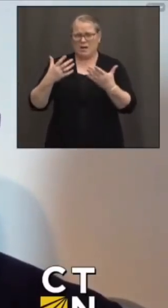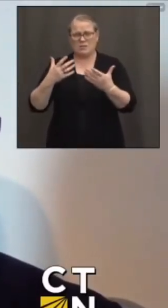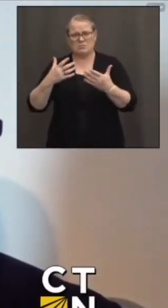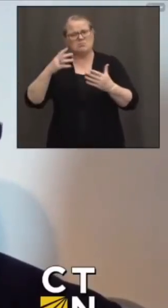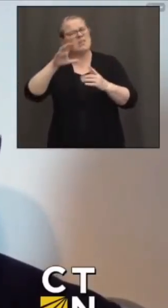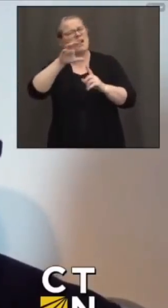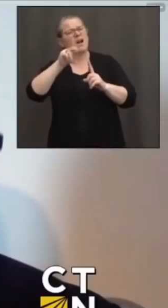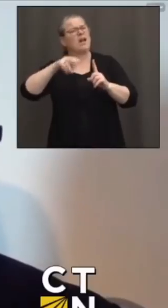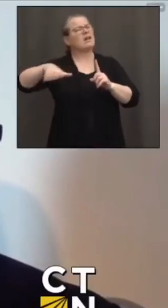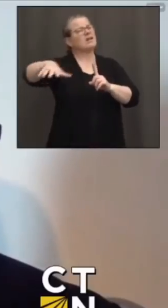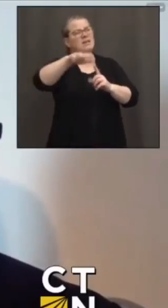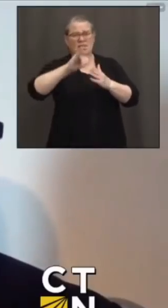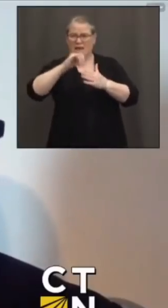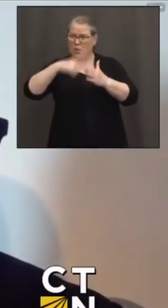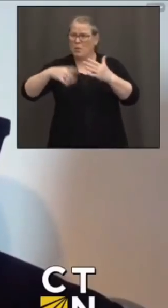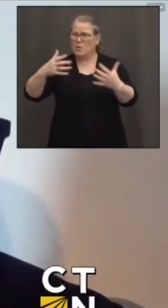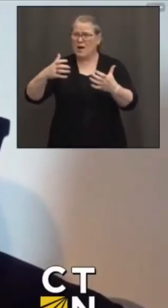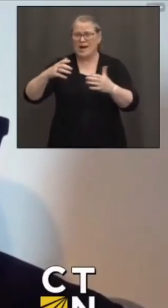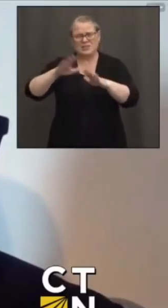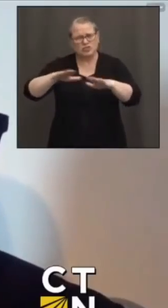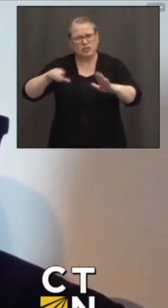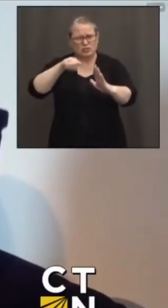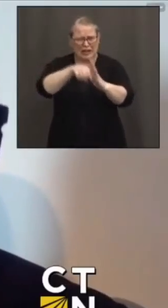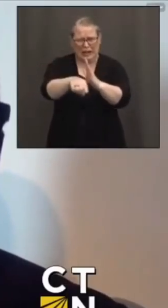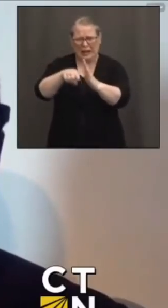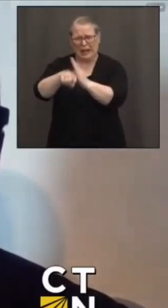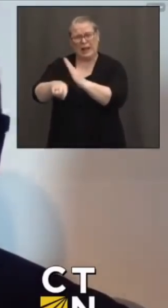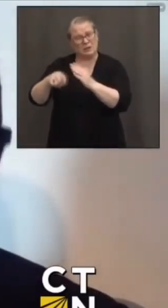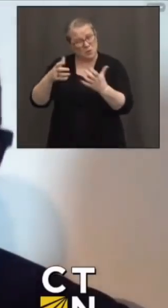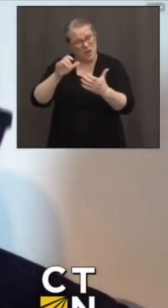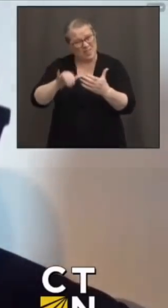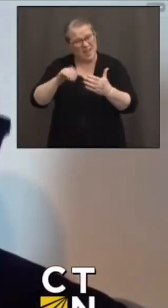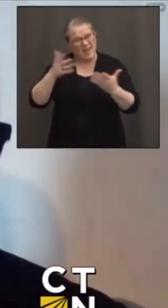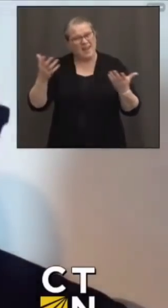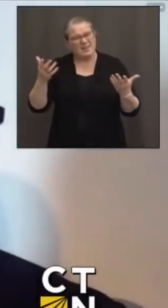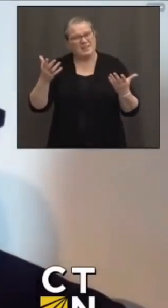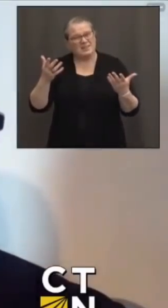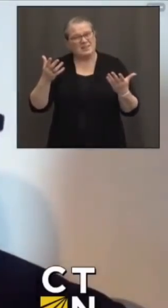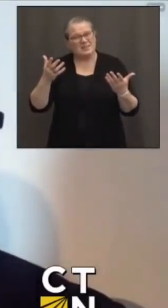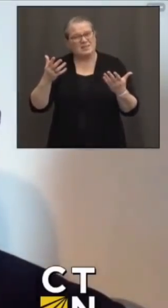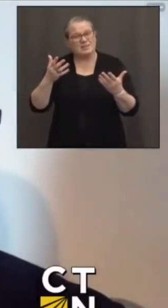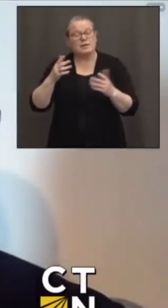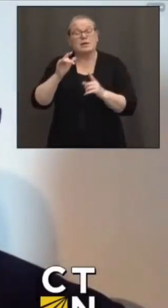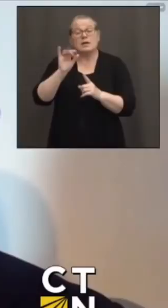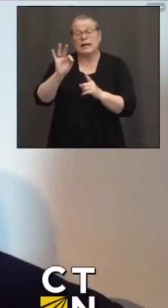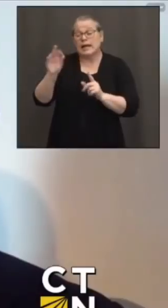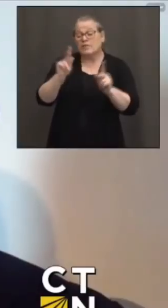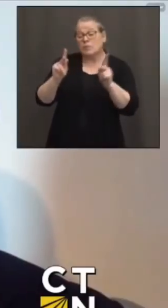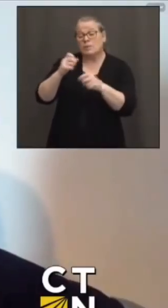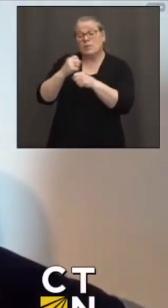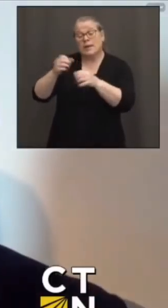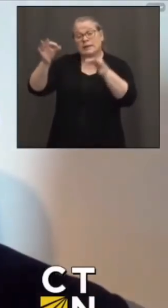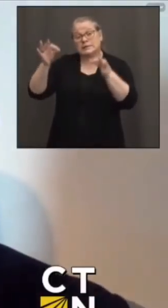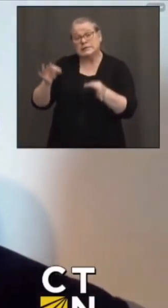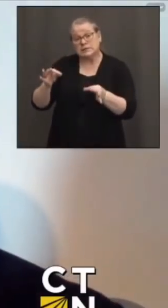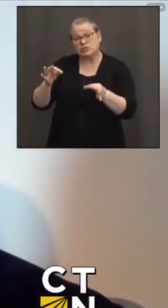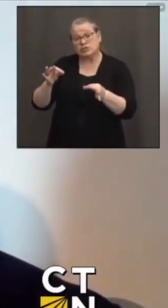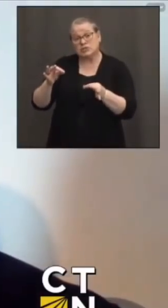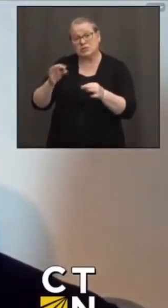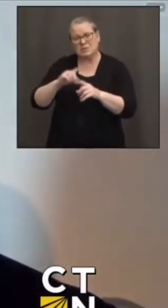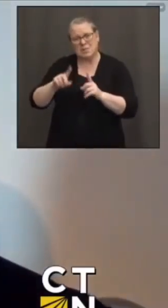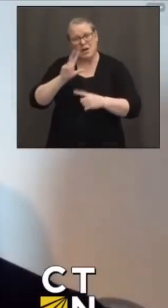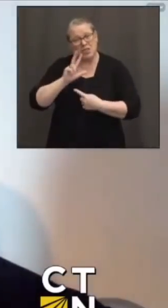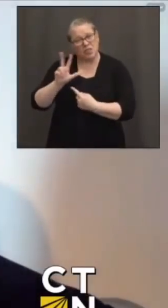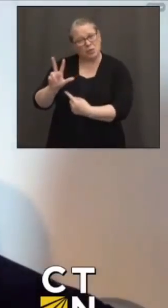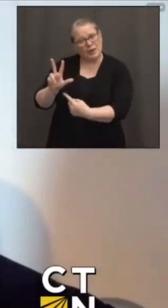are being killed? It's one thing when people can make decisions to do certain things. But a three